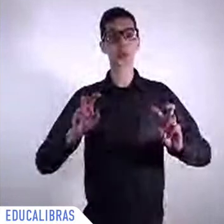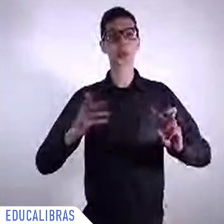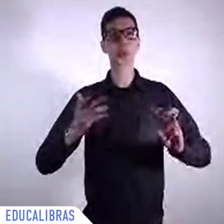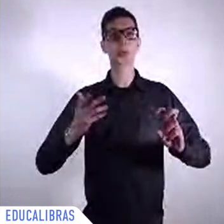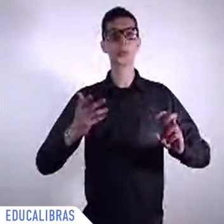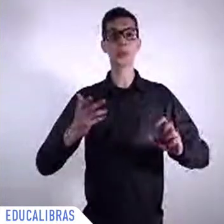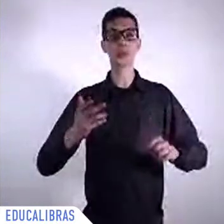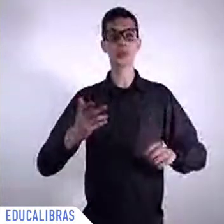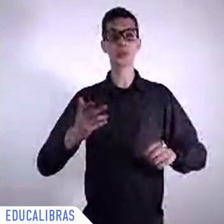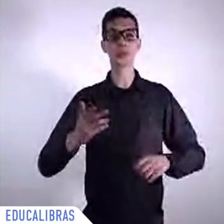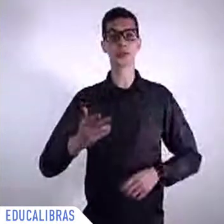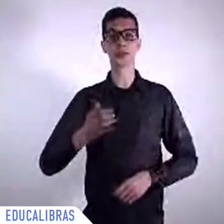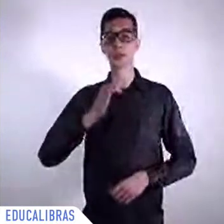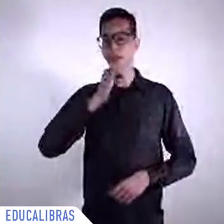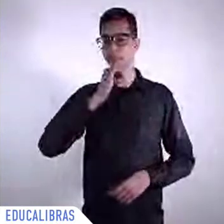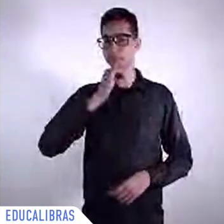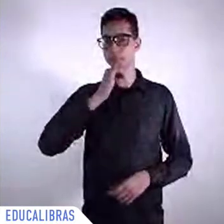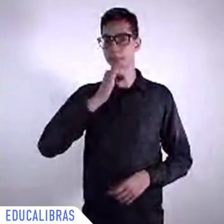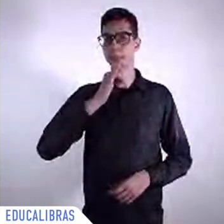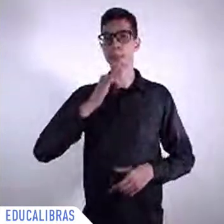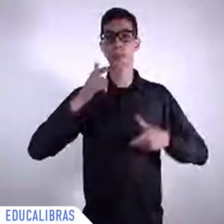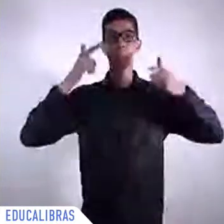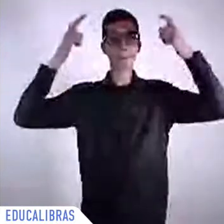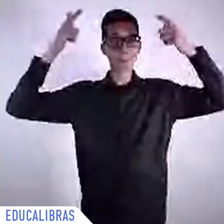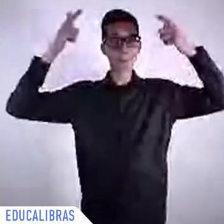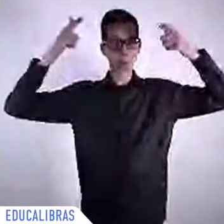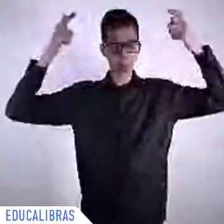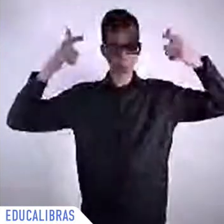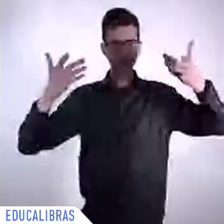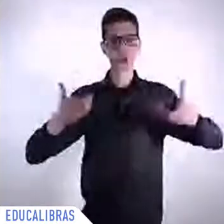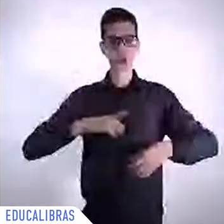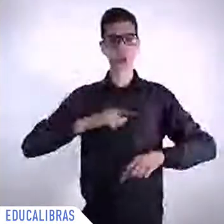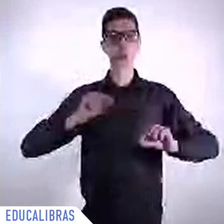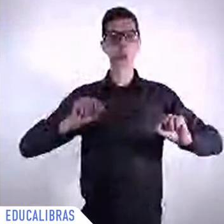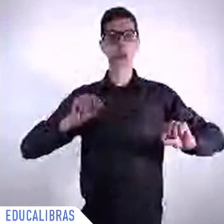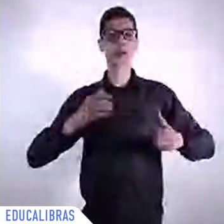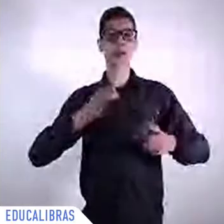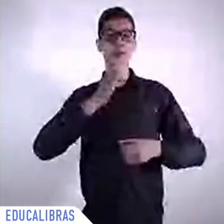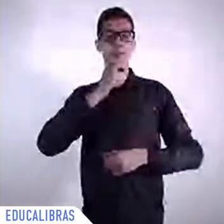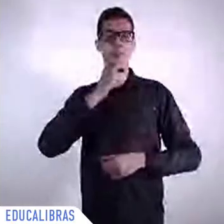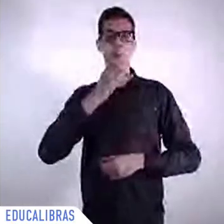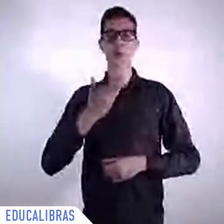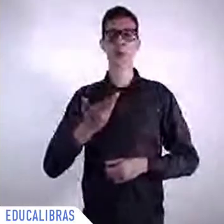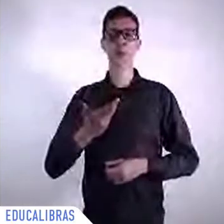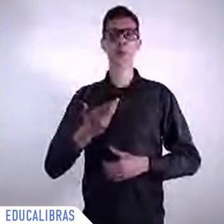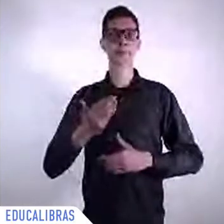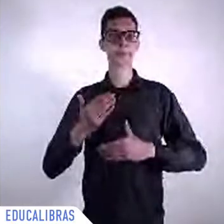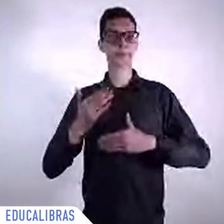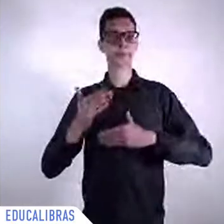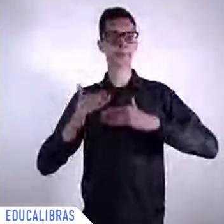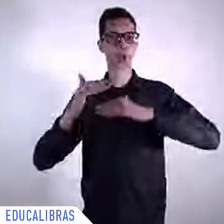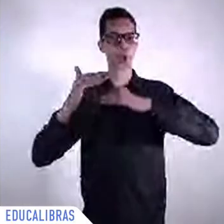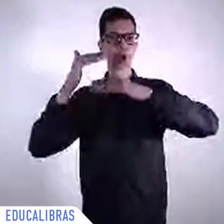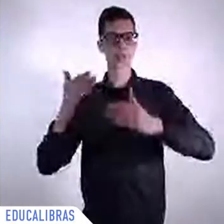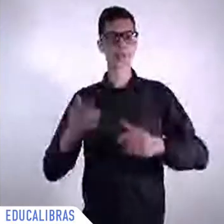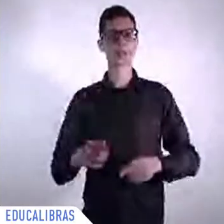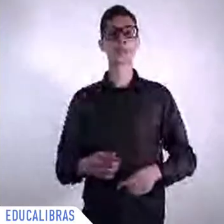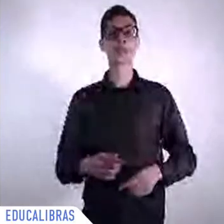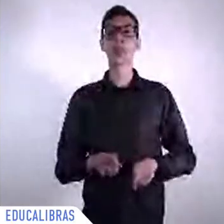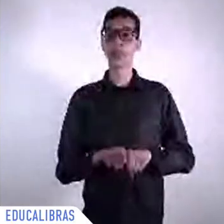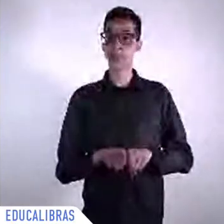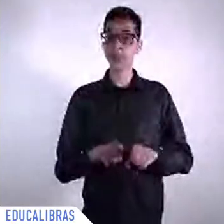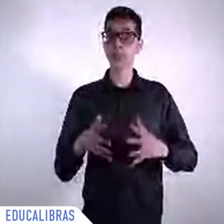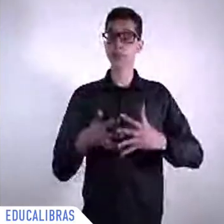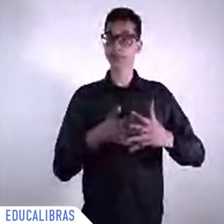course and having the natural attraction of United States and I would I mean this general and of course there is a big